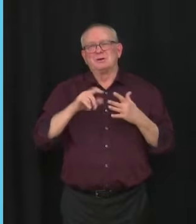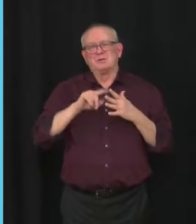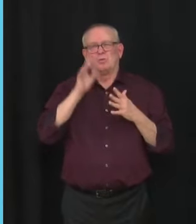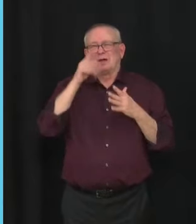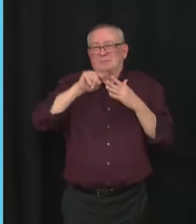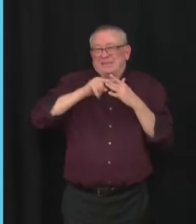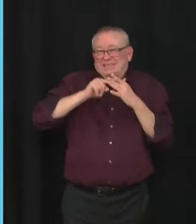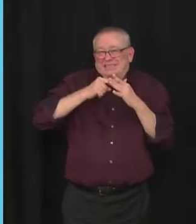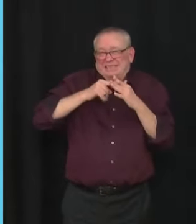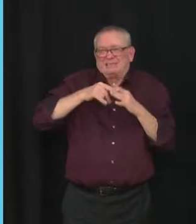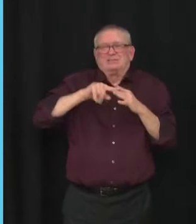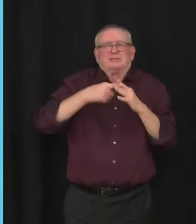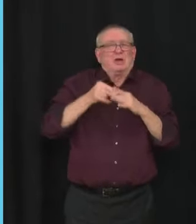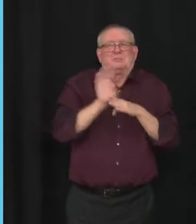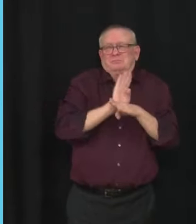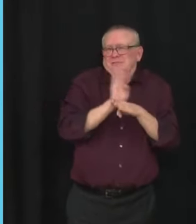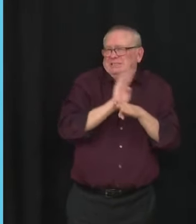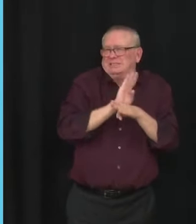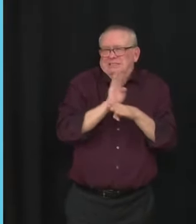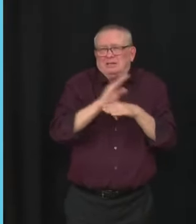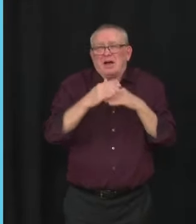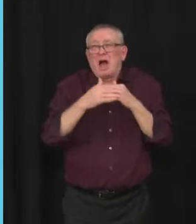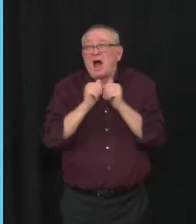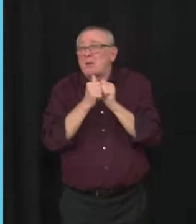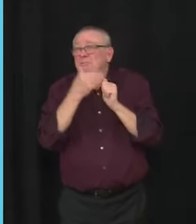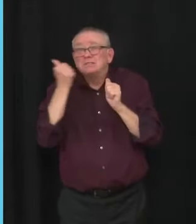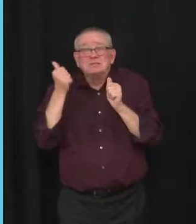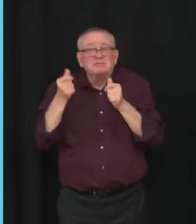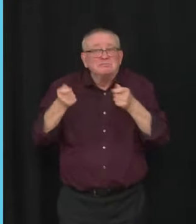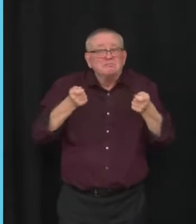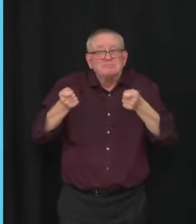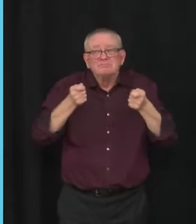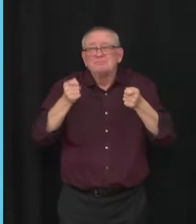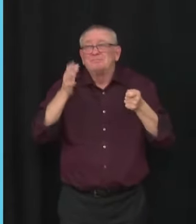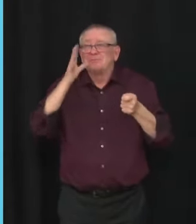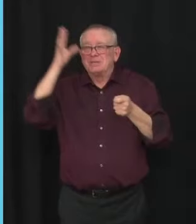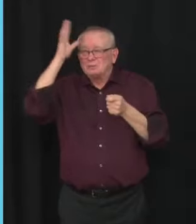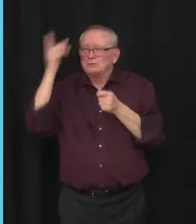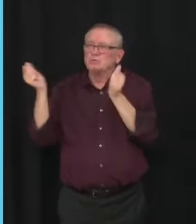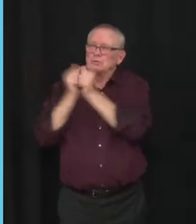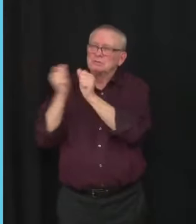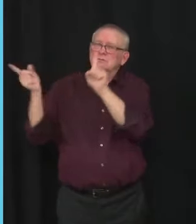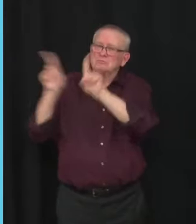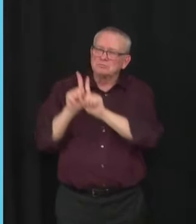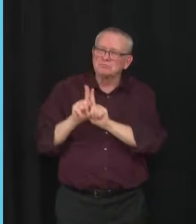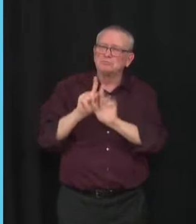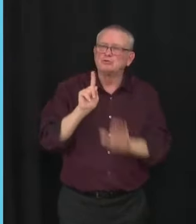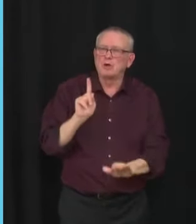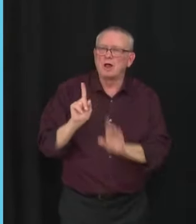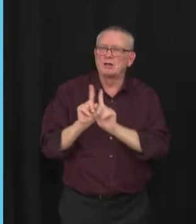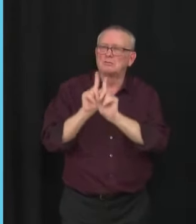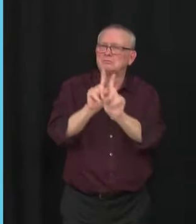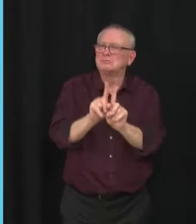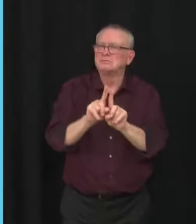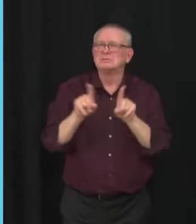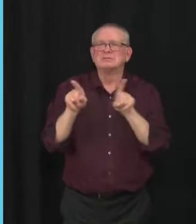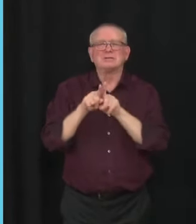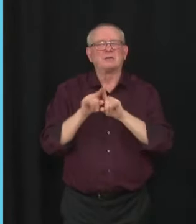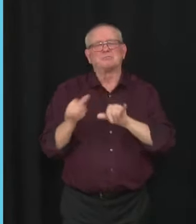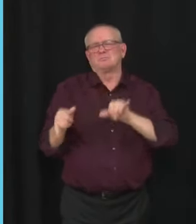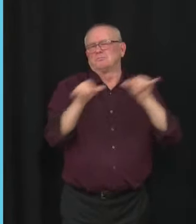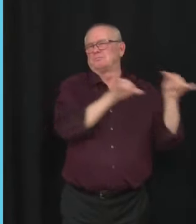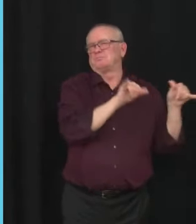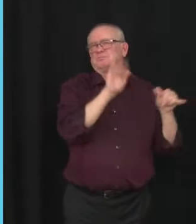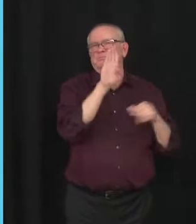handling that large demand allowing parents to be present and participating is to do what British Columbia is doing at large flow-through